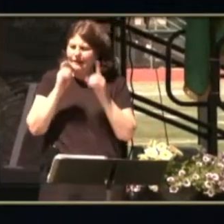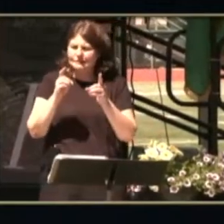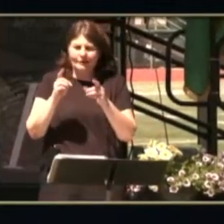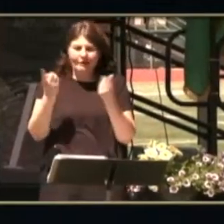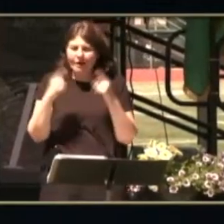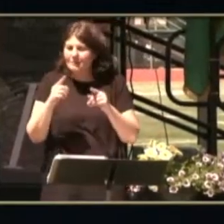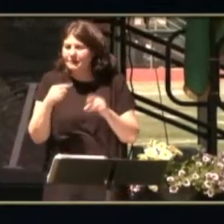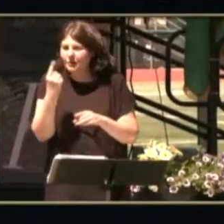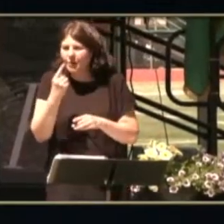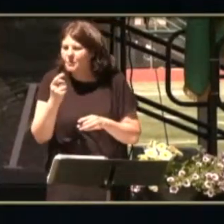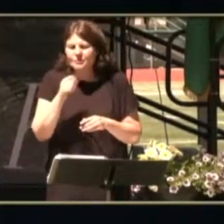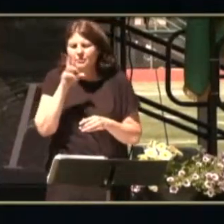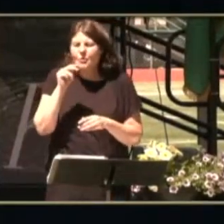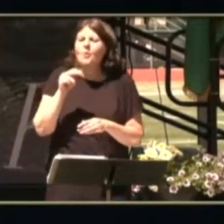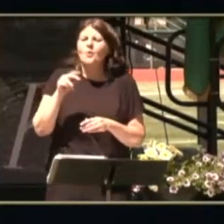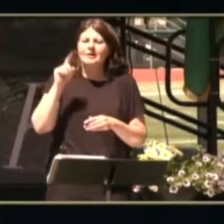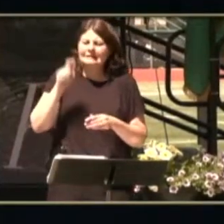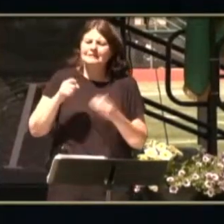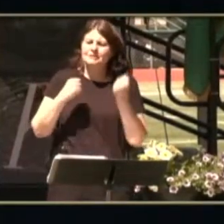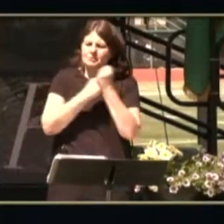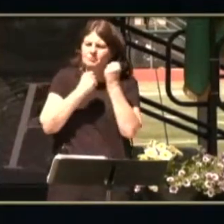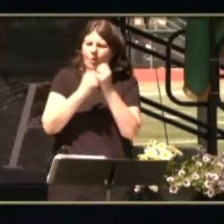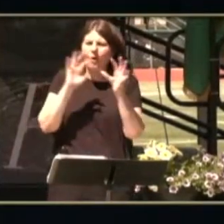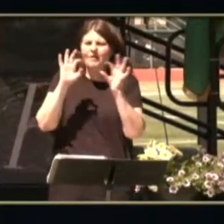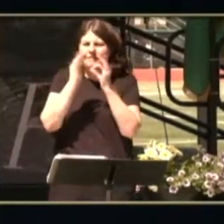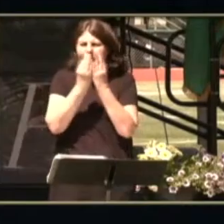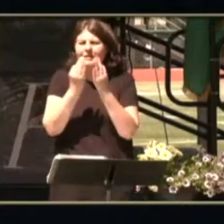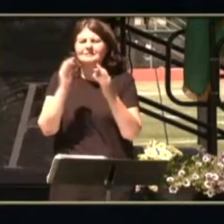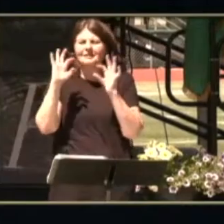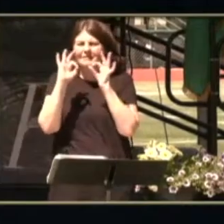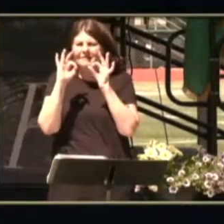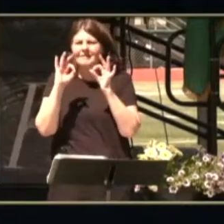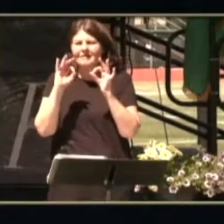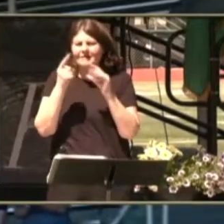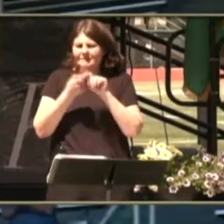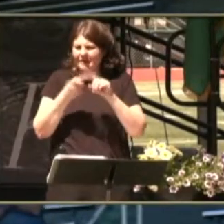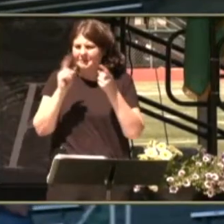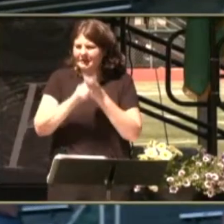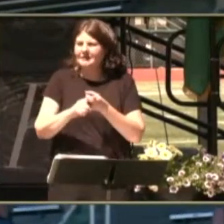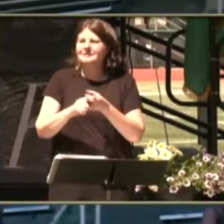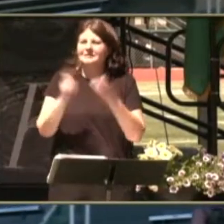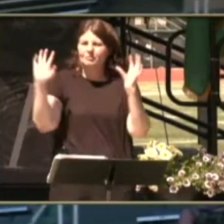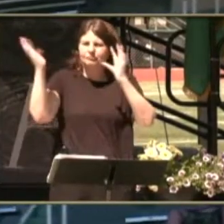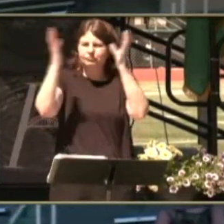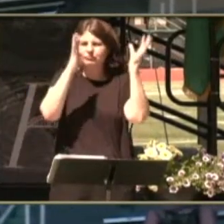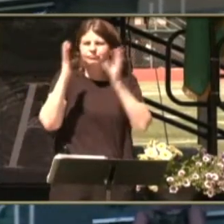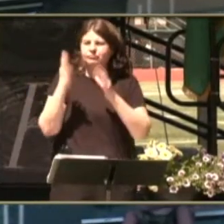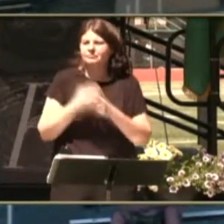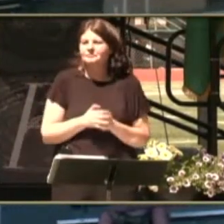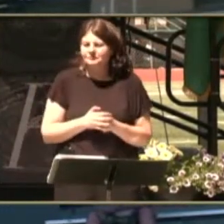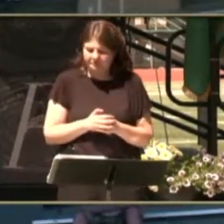and so let's give a hand to the people in the stands also and what they've done to support you all